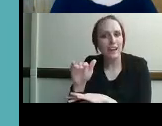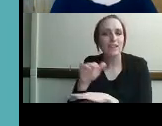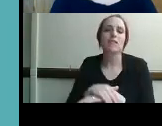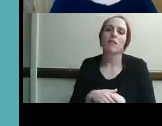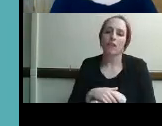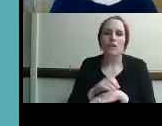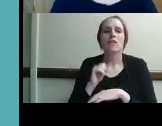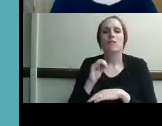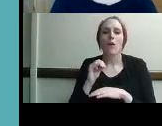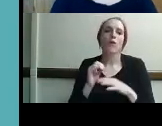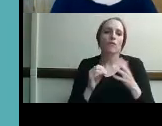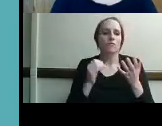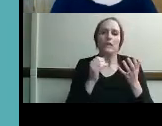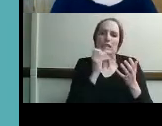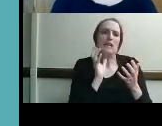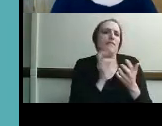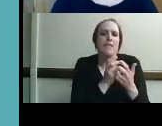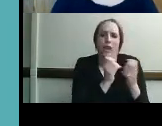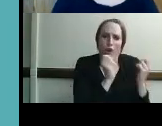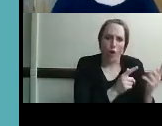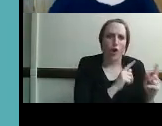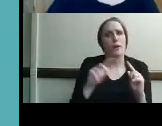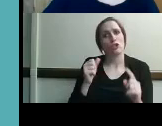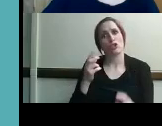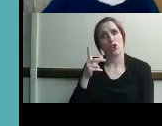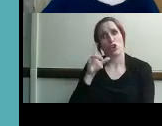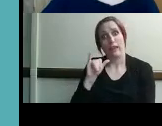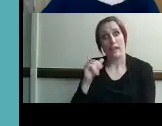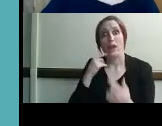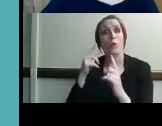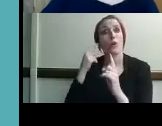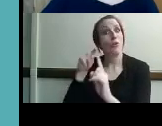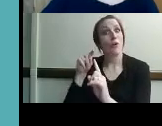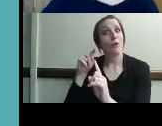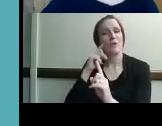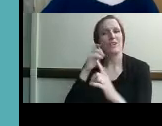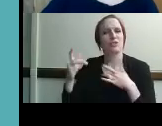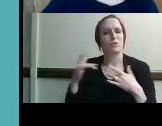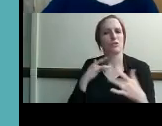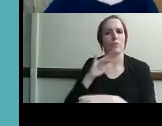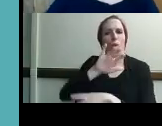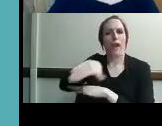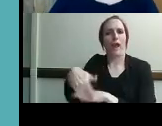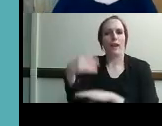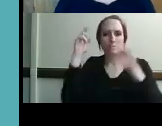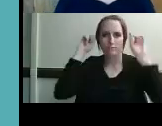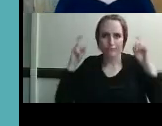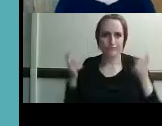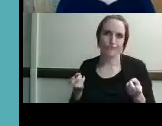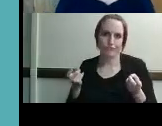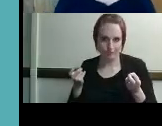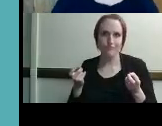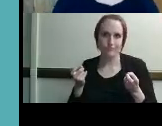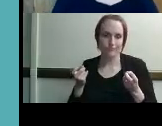so that wouldn't work for them but it worked for shirley all right and the